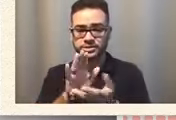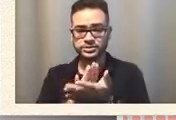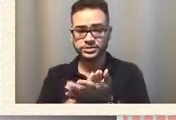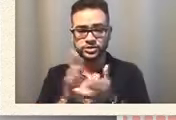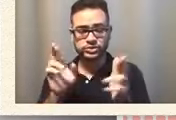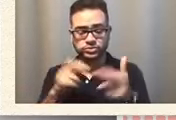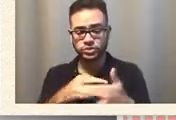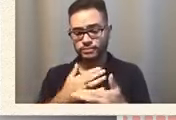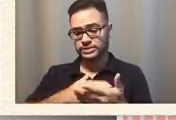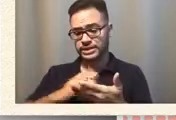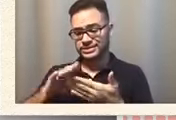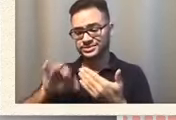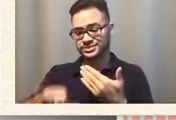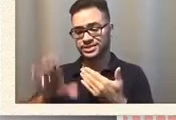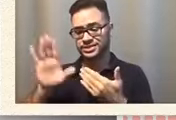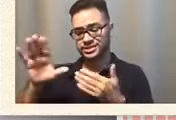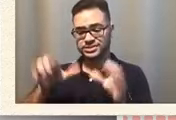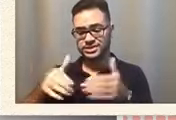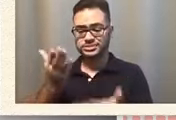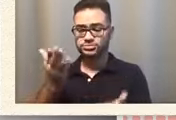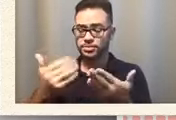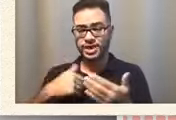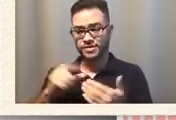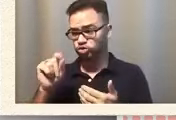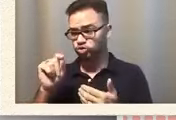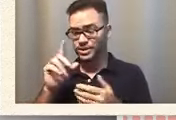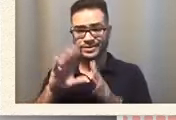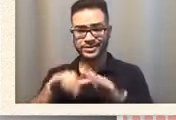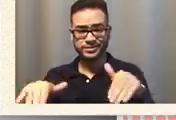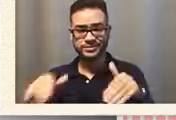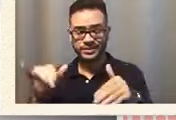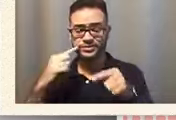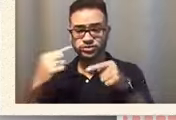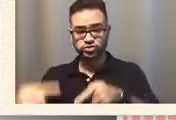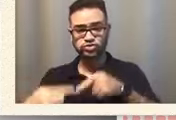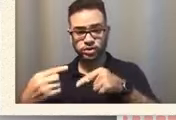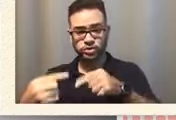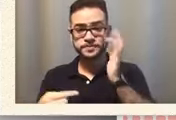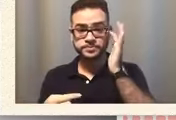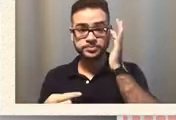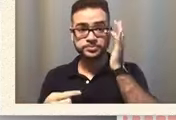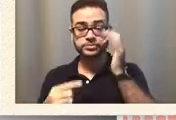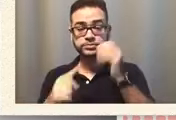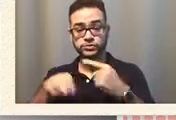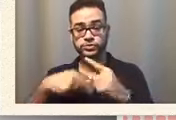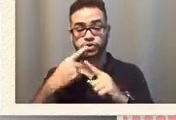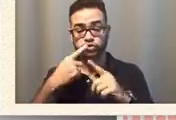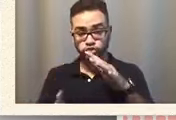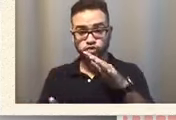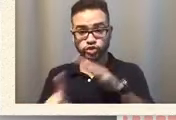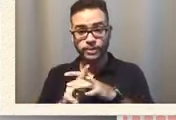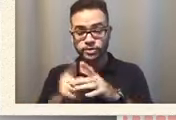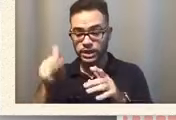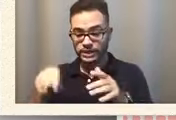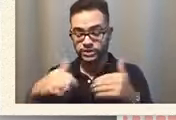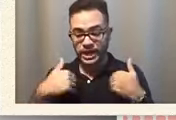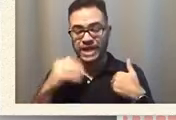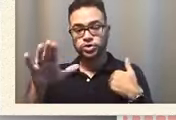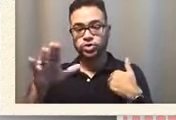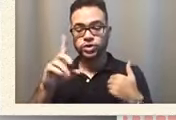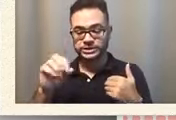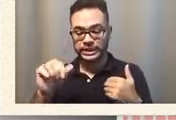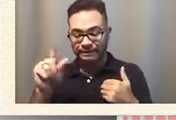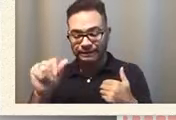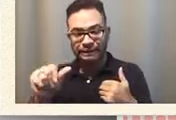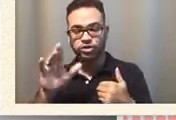kids that's a struggle so when you show up you have to show up your data and your facts and everything like that and it's no